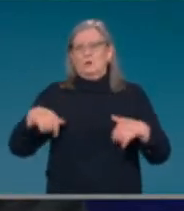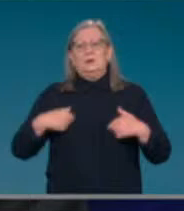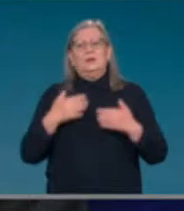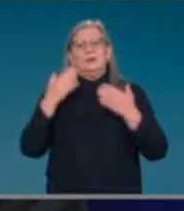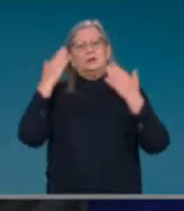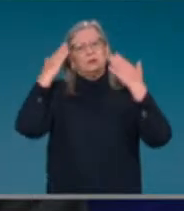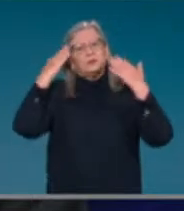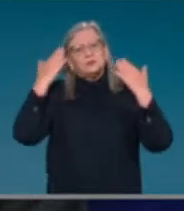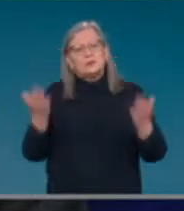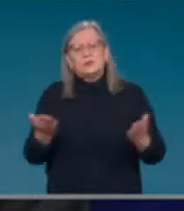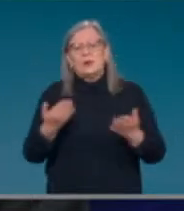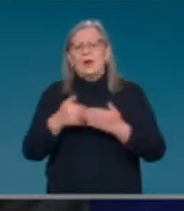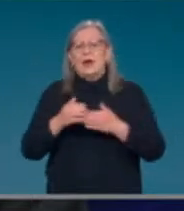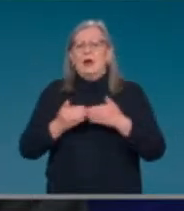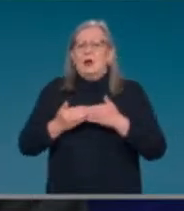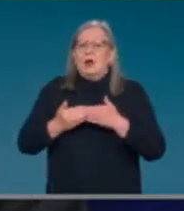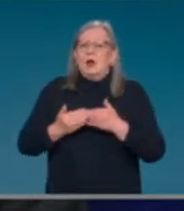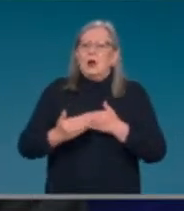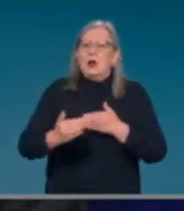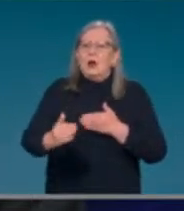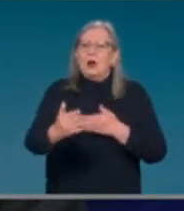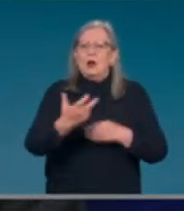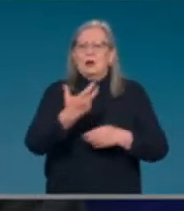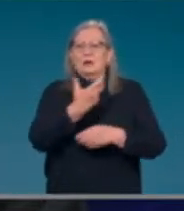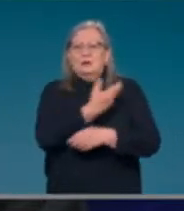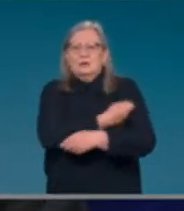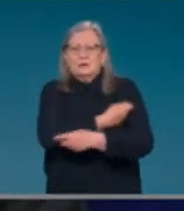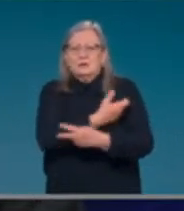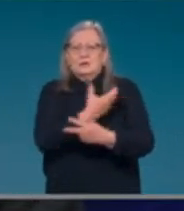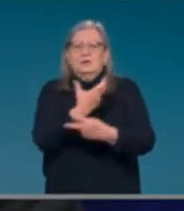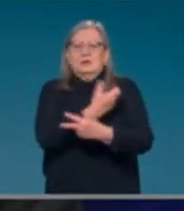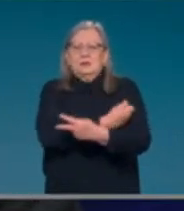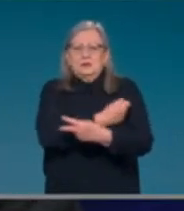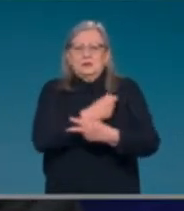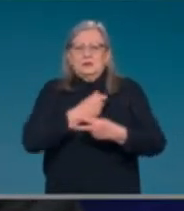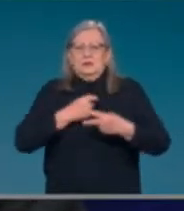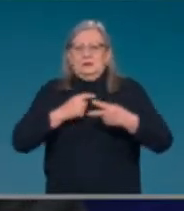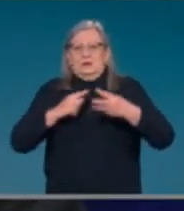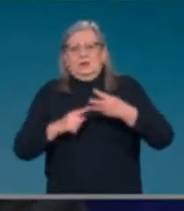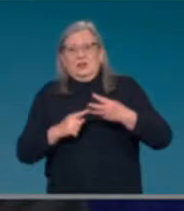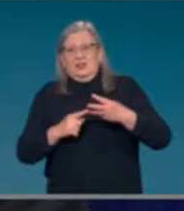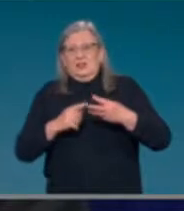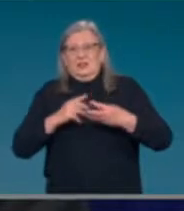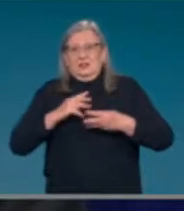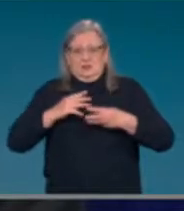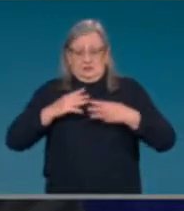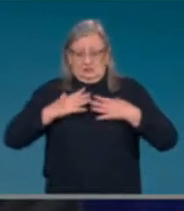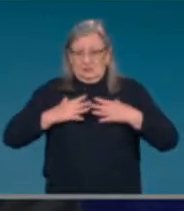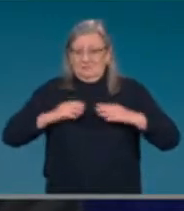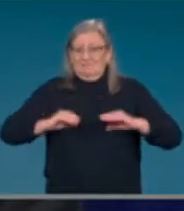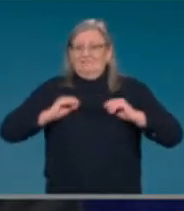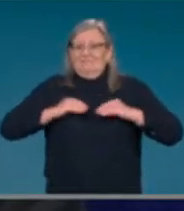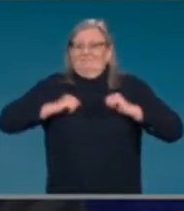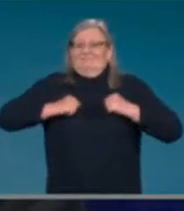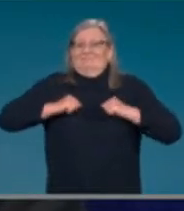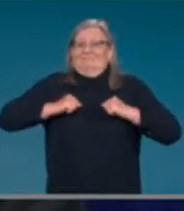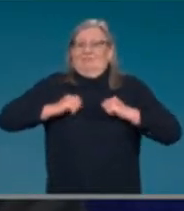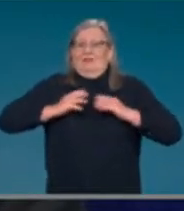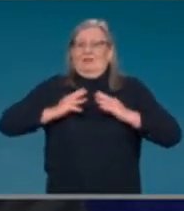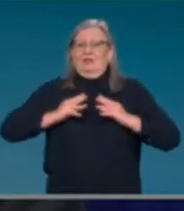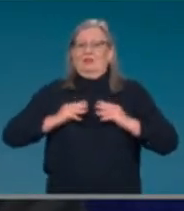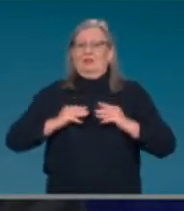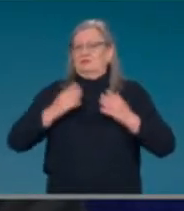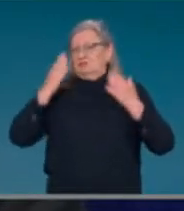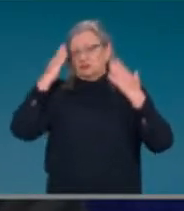of protection post this booster. The really good news is that a few months ago, we were worried that we'd have to have quite different